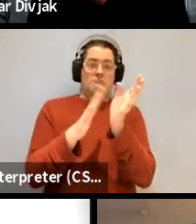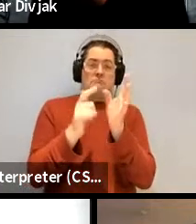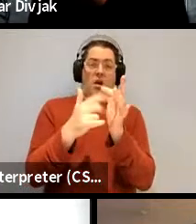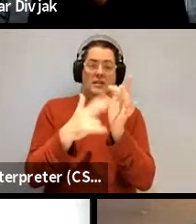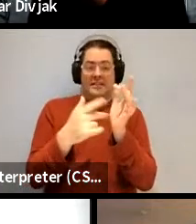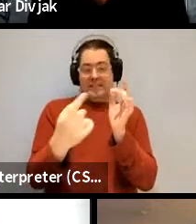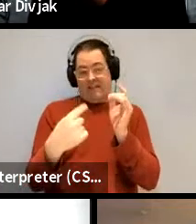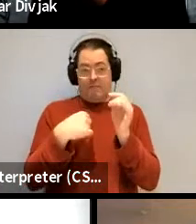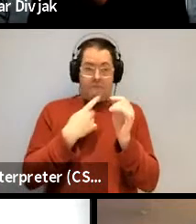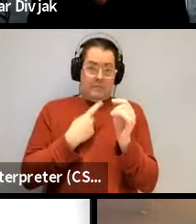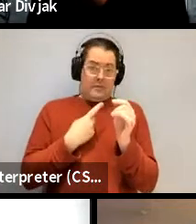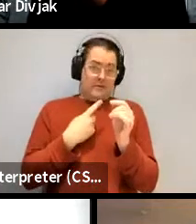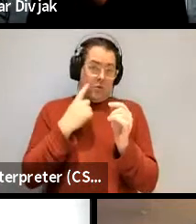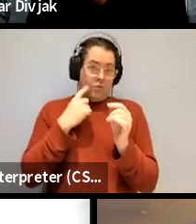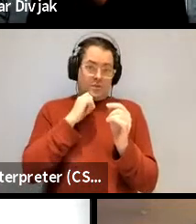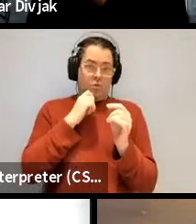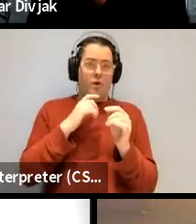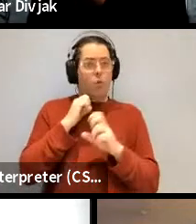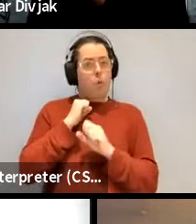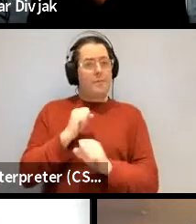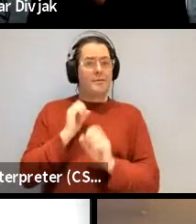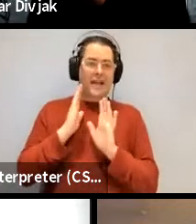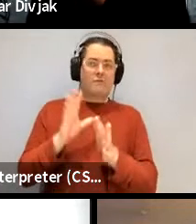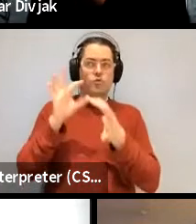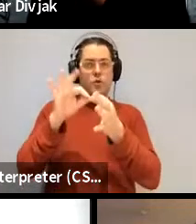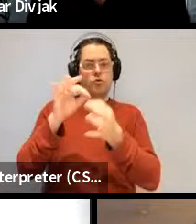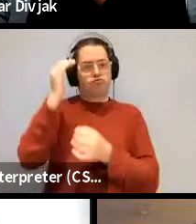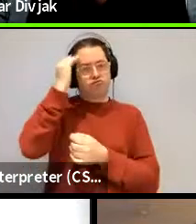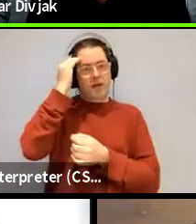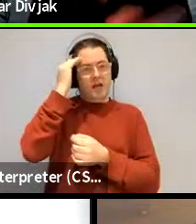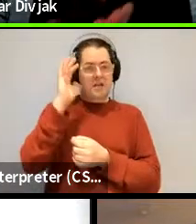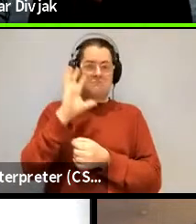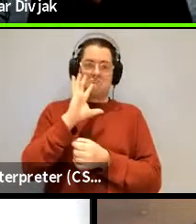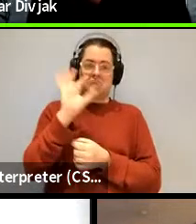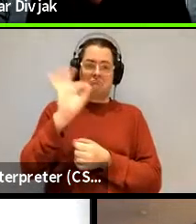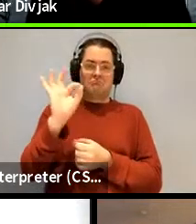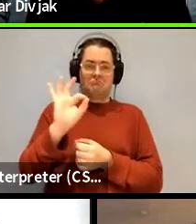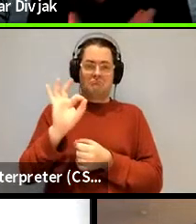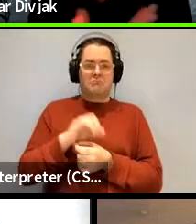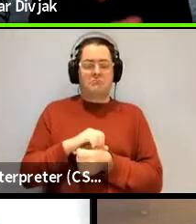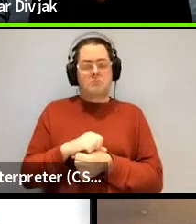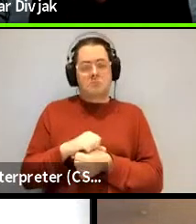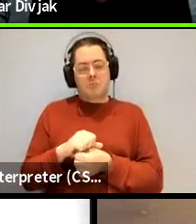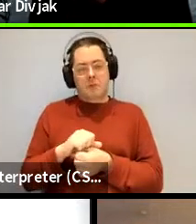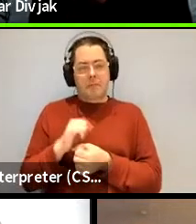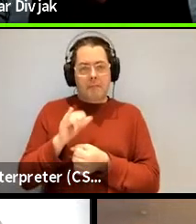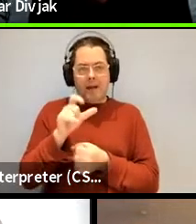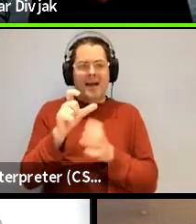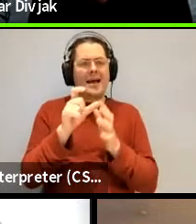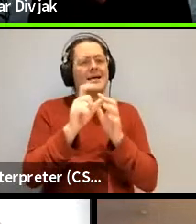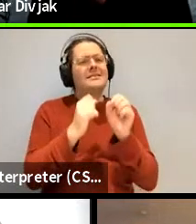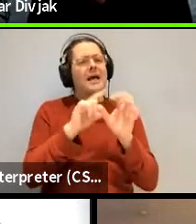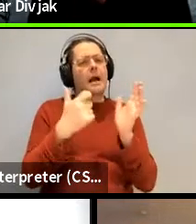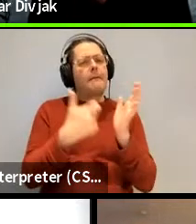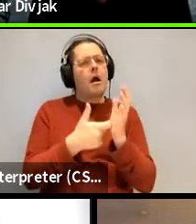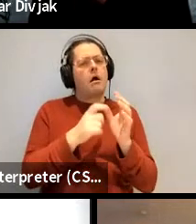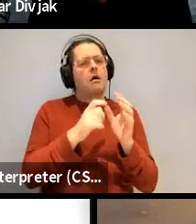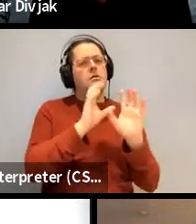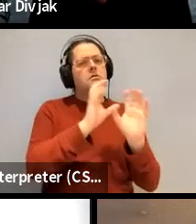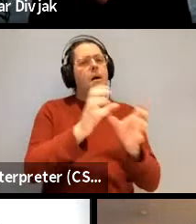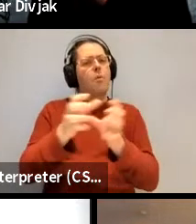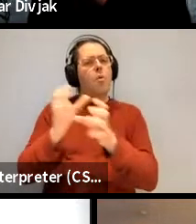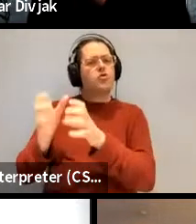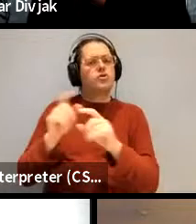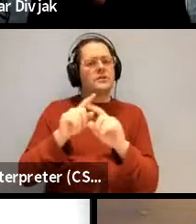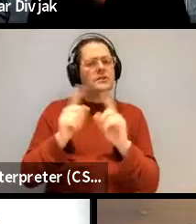maybe we don't need to to have that commitment um uh that's my understanding right and typology you will have i